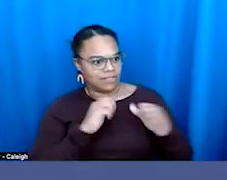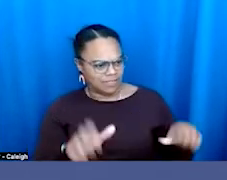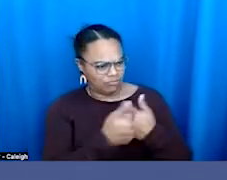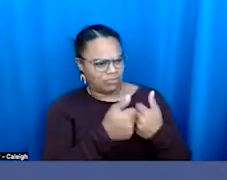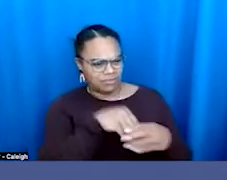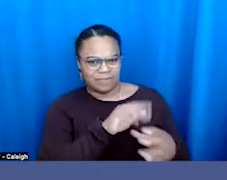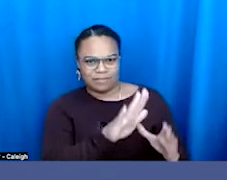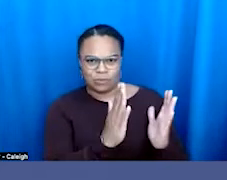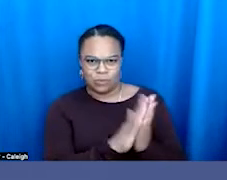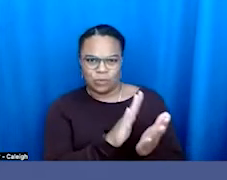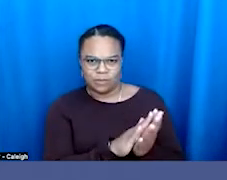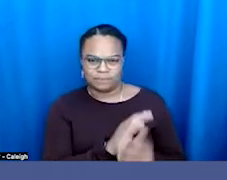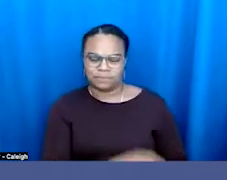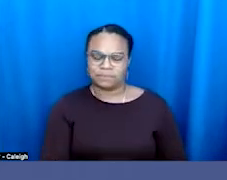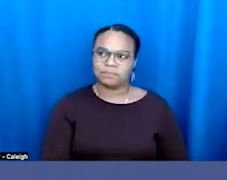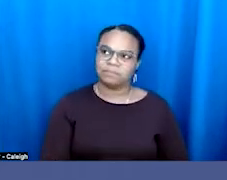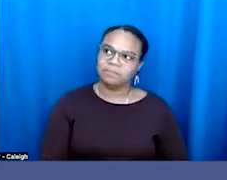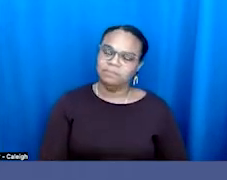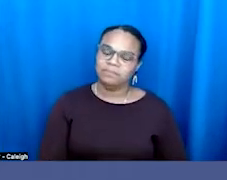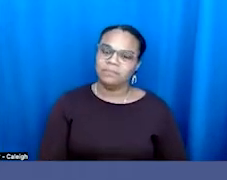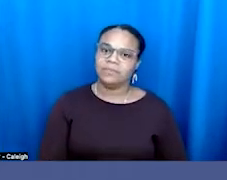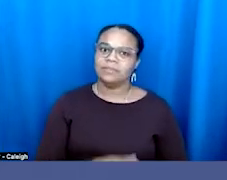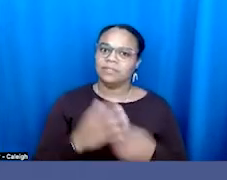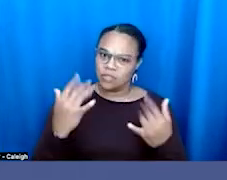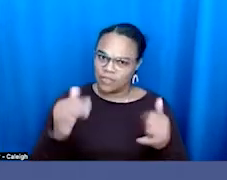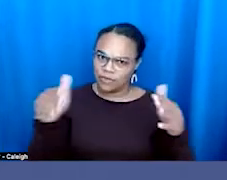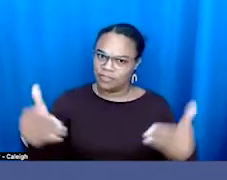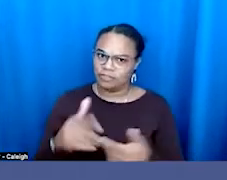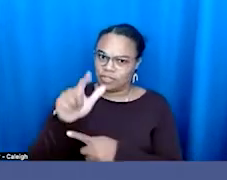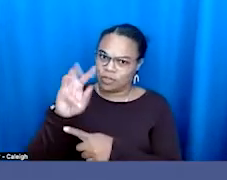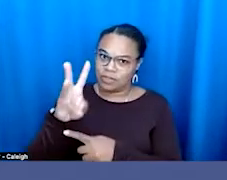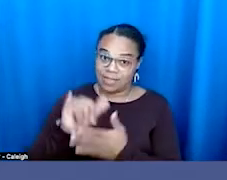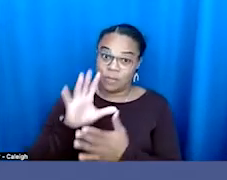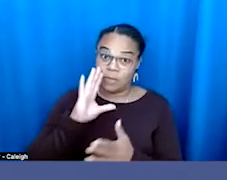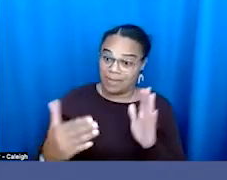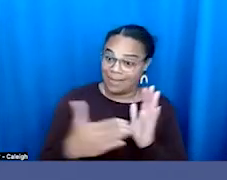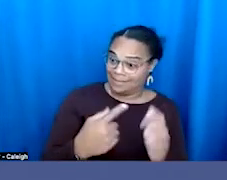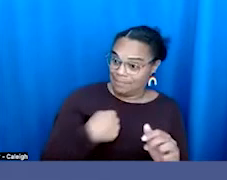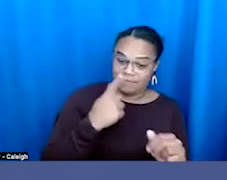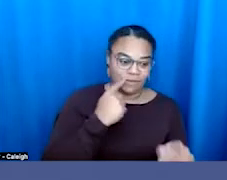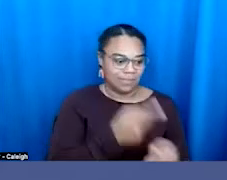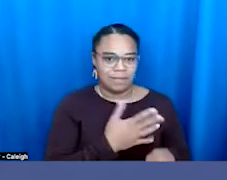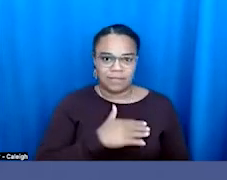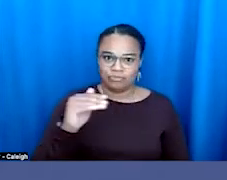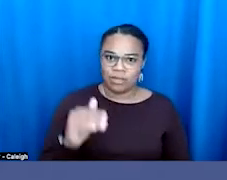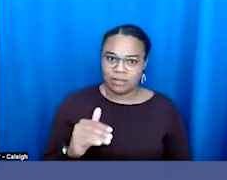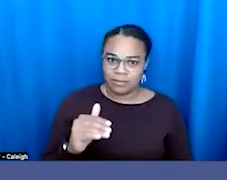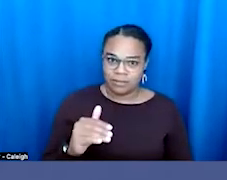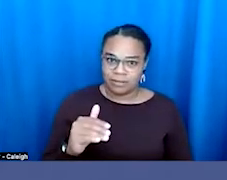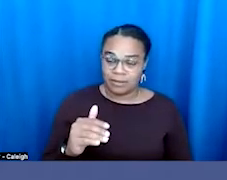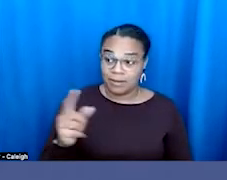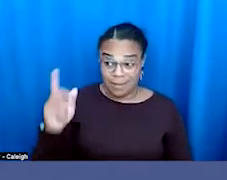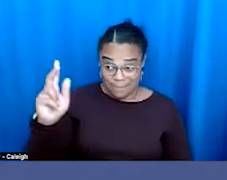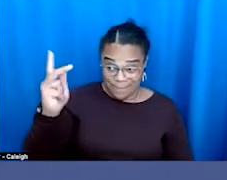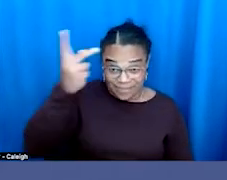They're introducing laws that would criminalize me for taking care of my own child. They are saying that politicians, not me, in